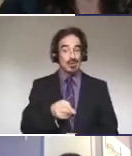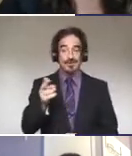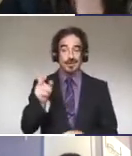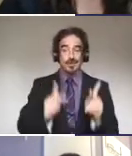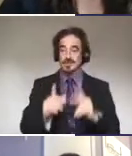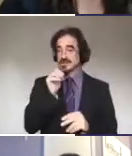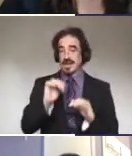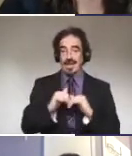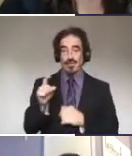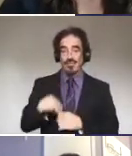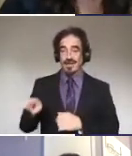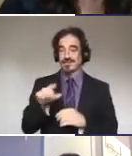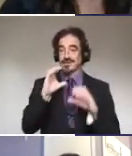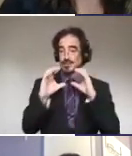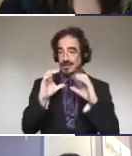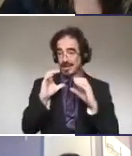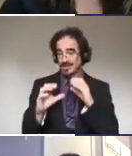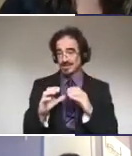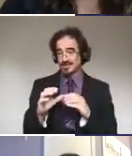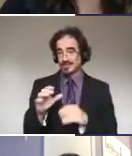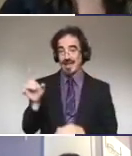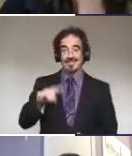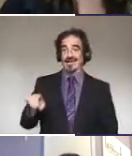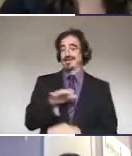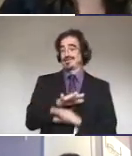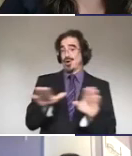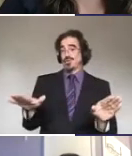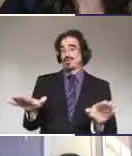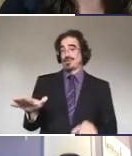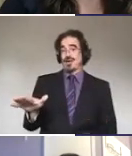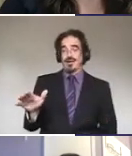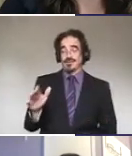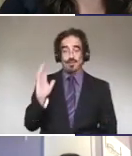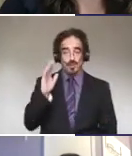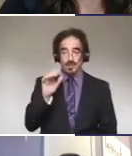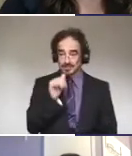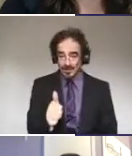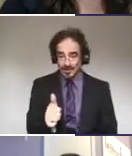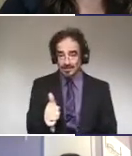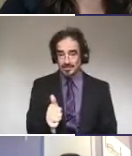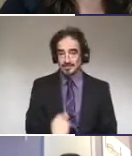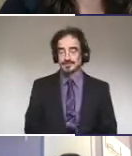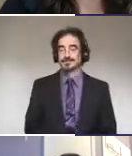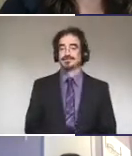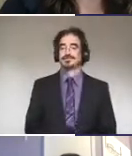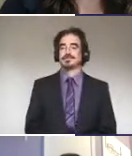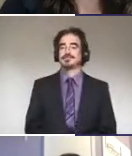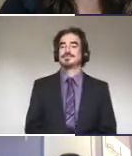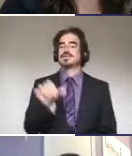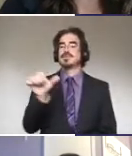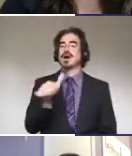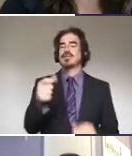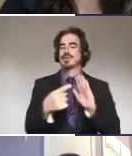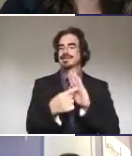Um, and they don't, they're not going to. Um, and then there's some other examples that you can read.